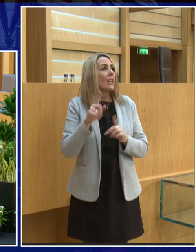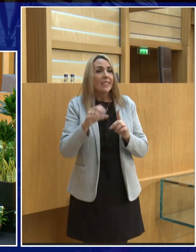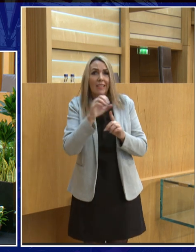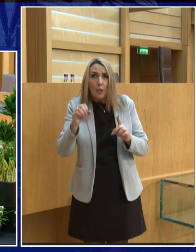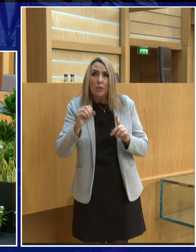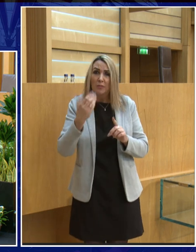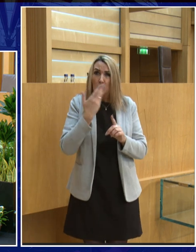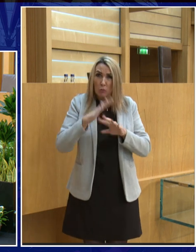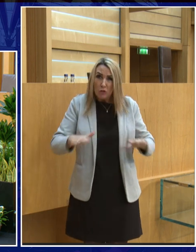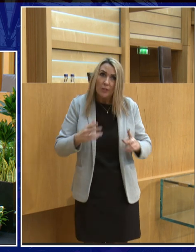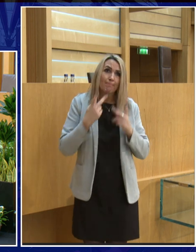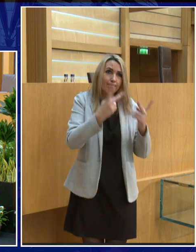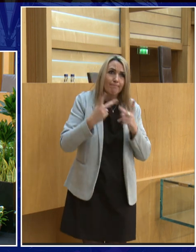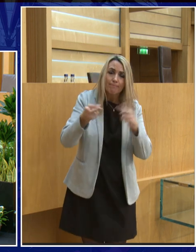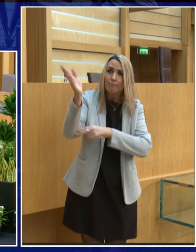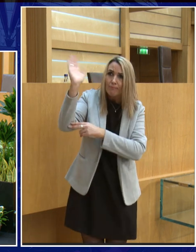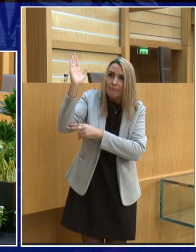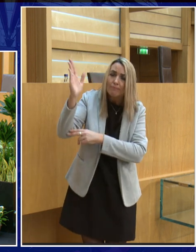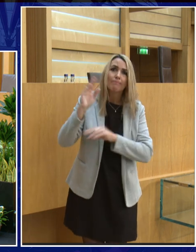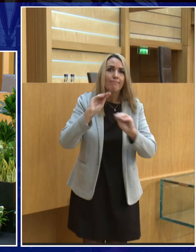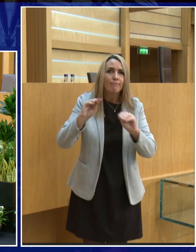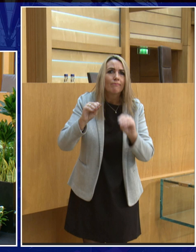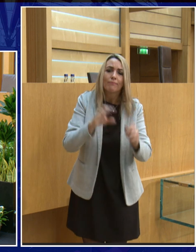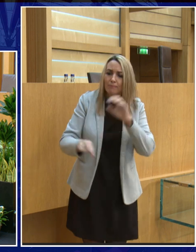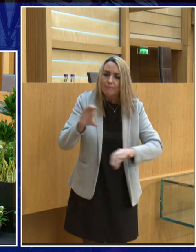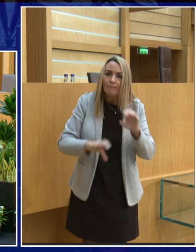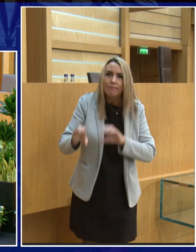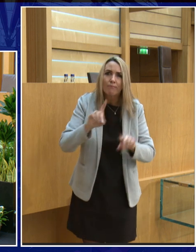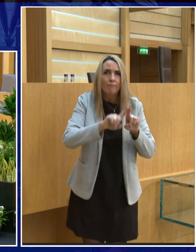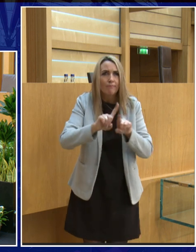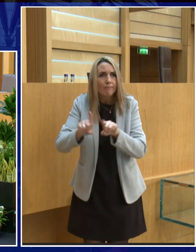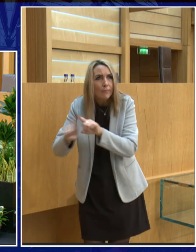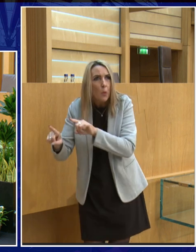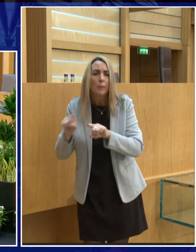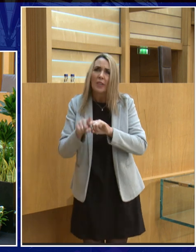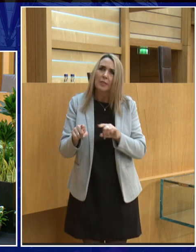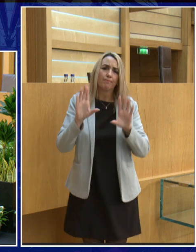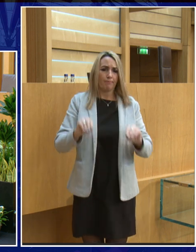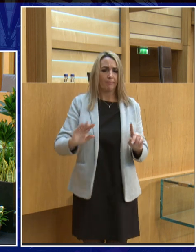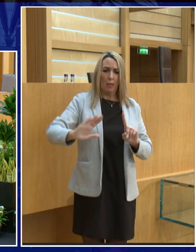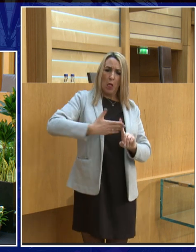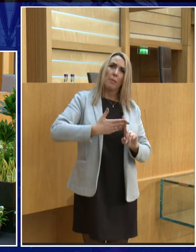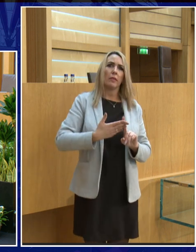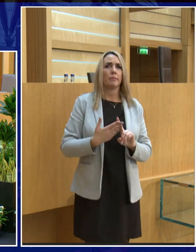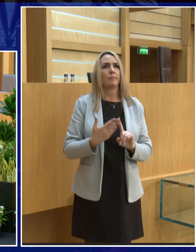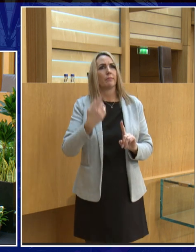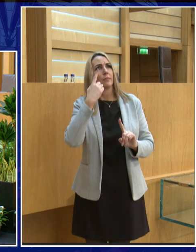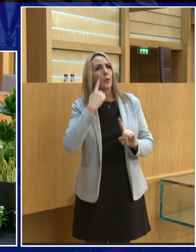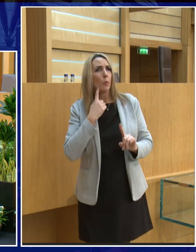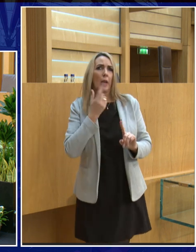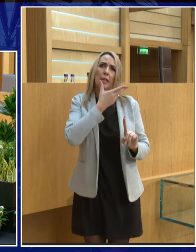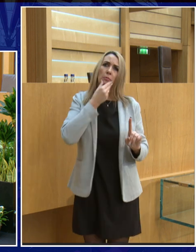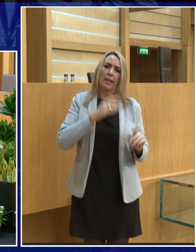through her own company, Science Innovation Limited, inspiring them to chip away at the stereotypes of STEM